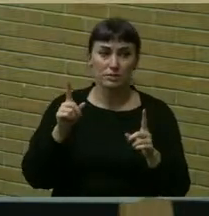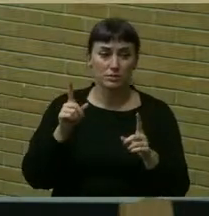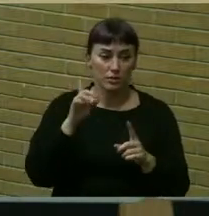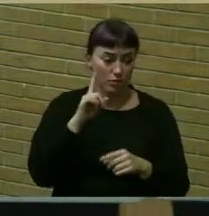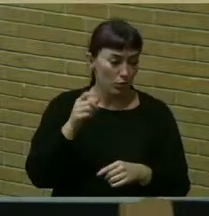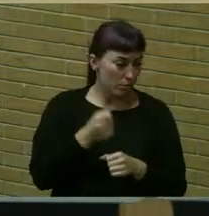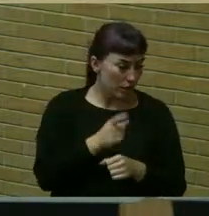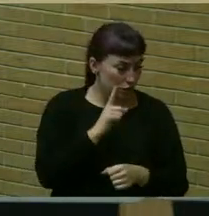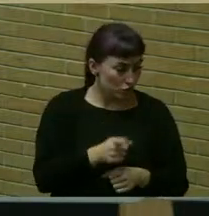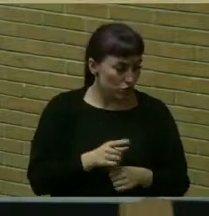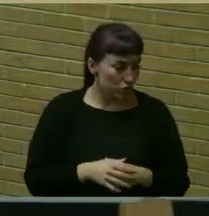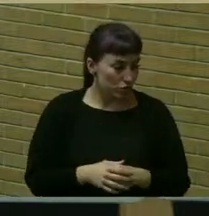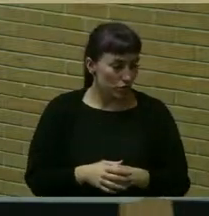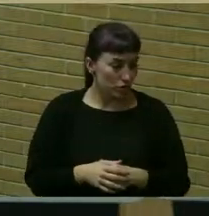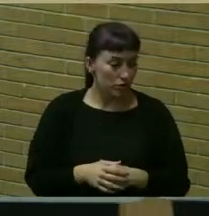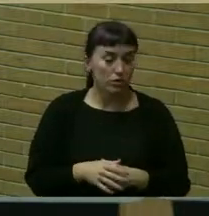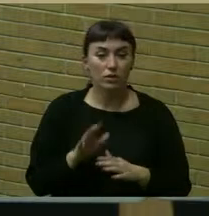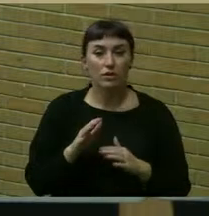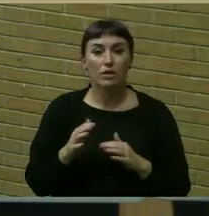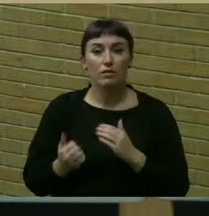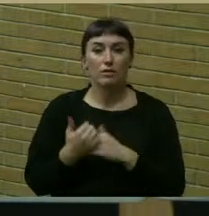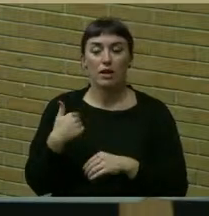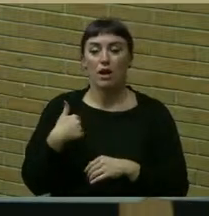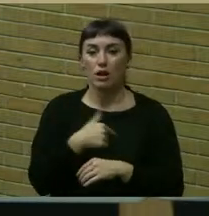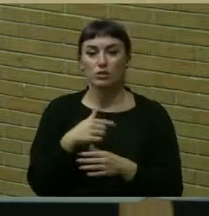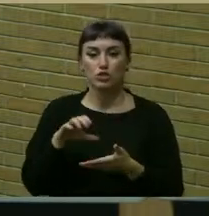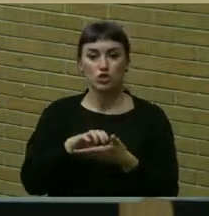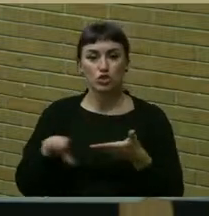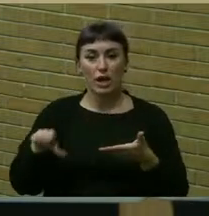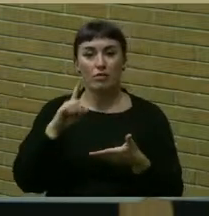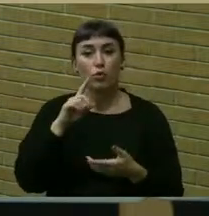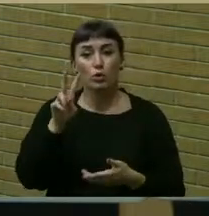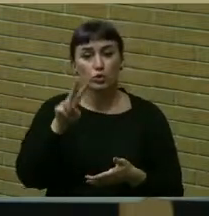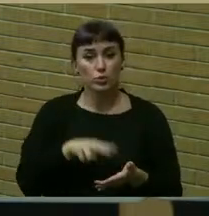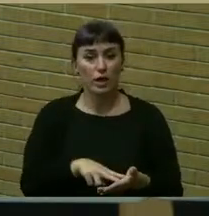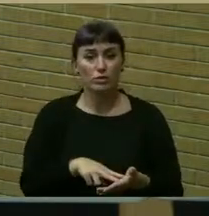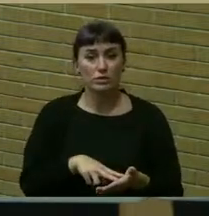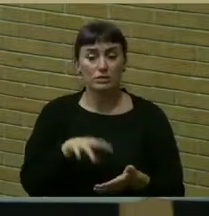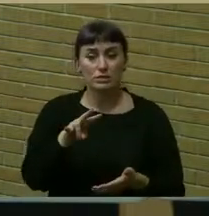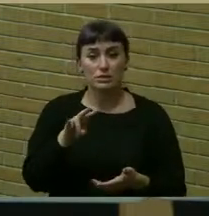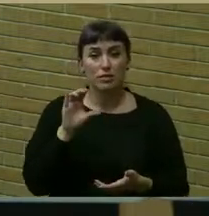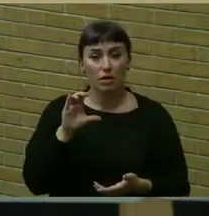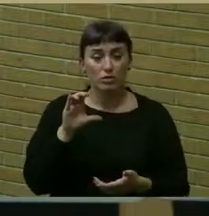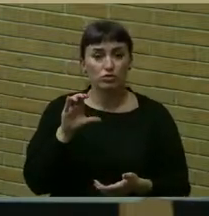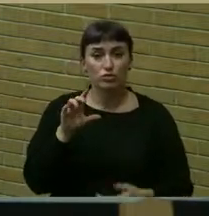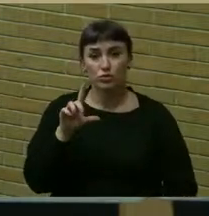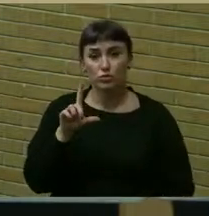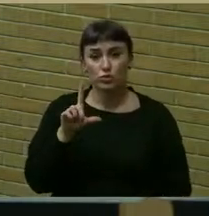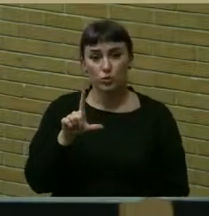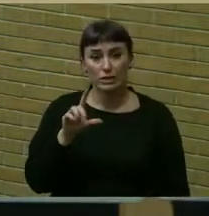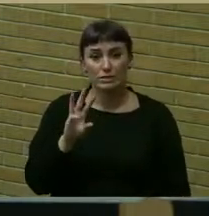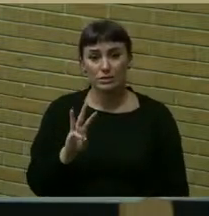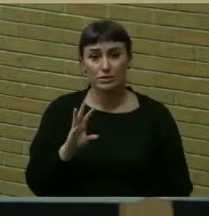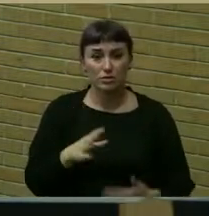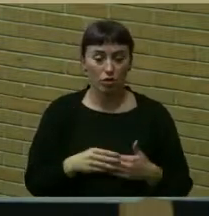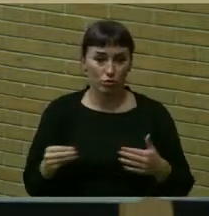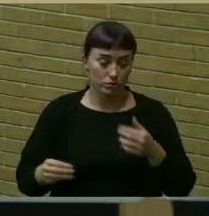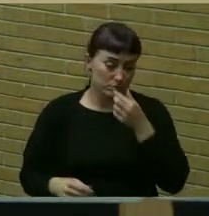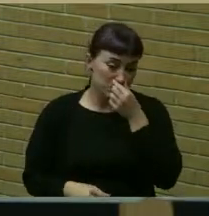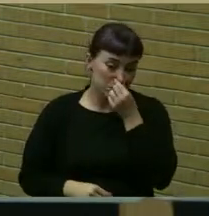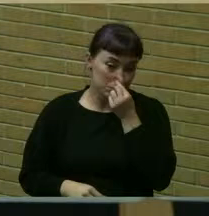insuring us they have sent us a check for 2726 dollars